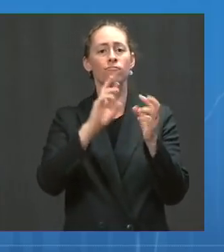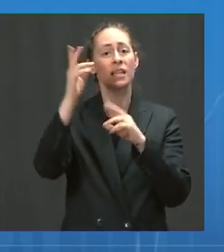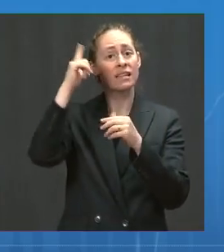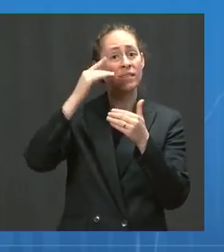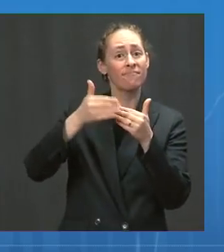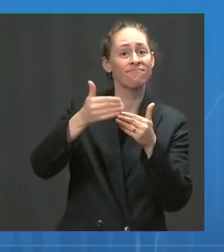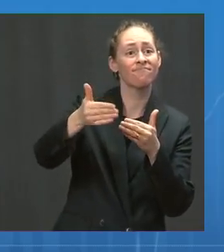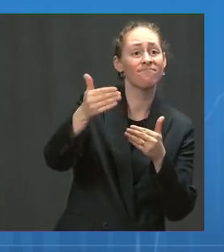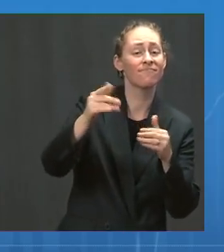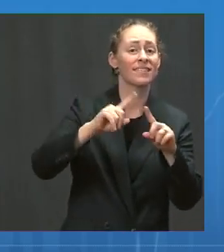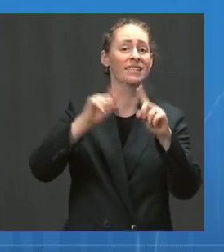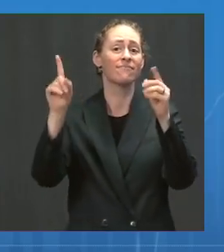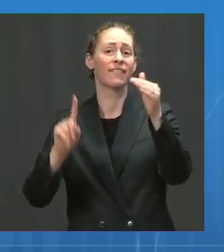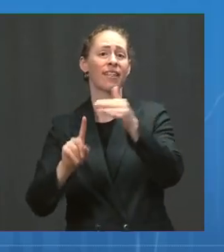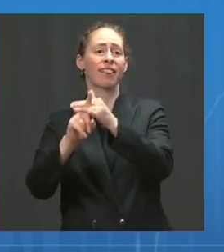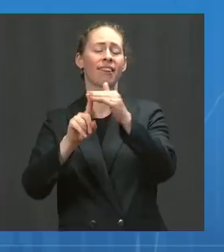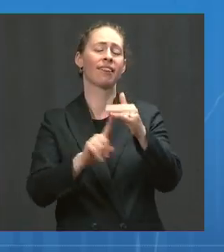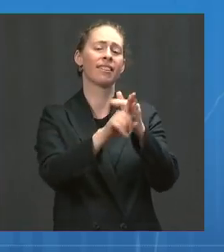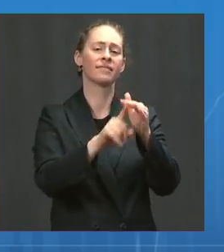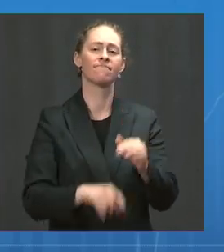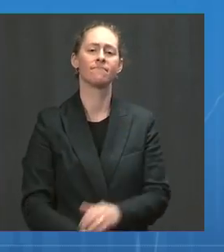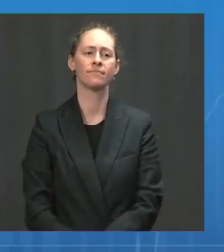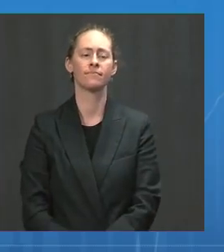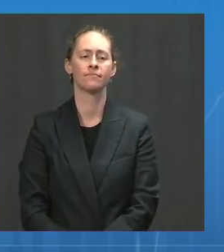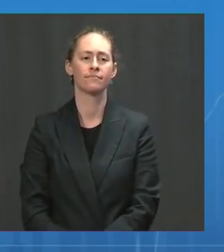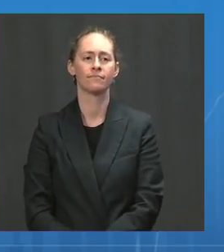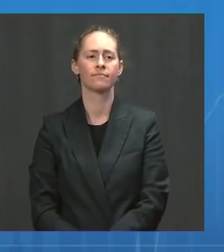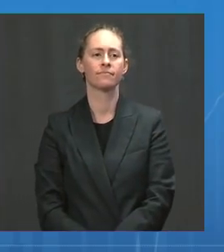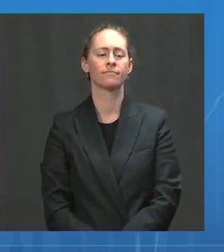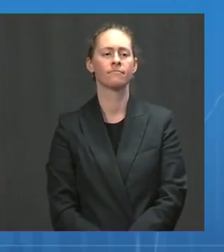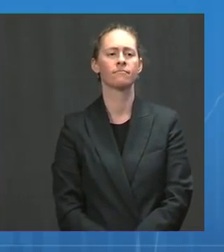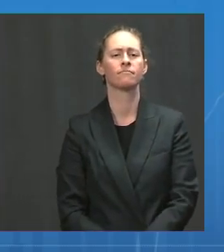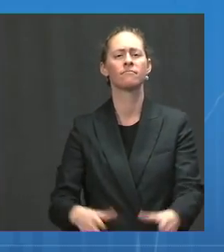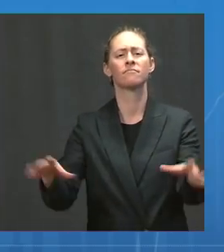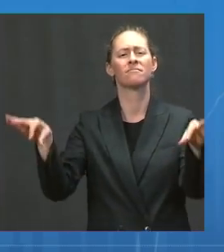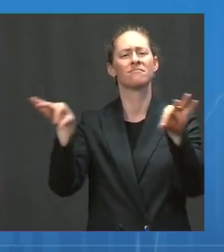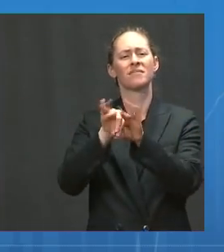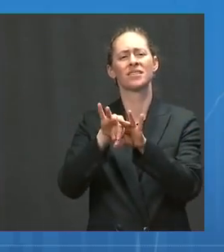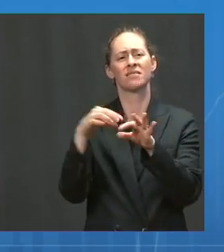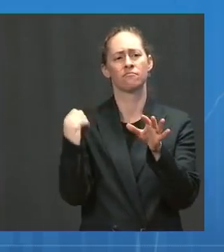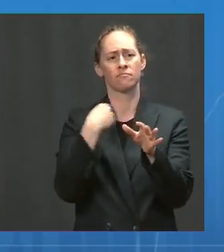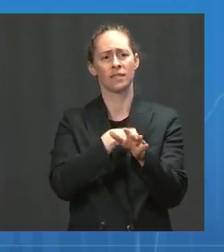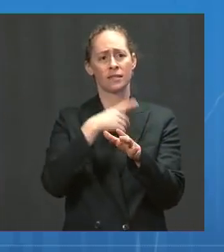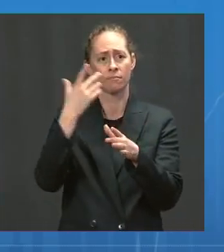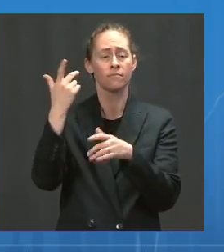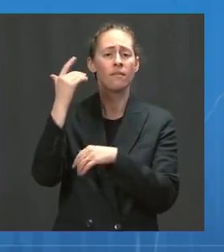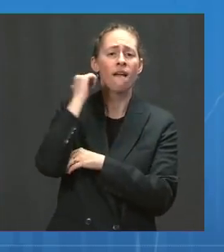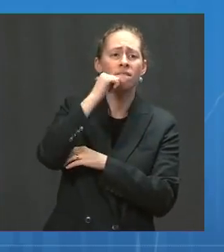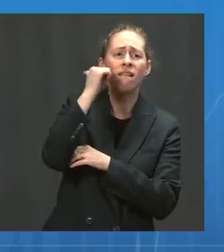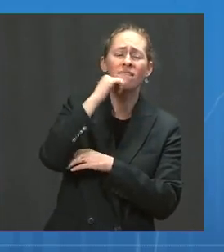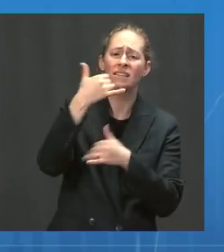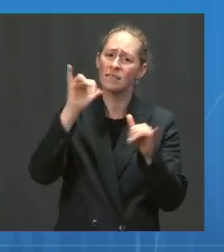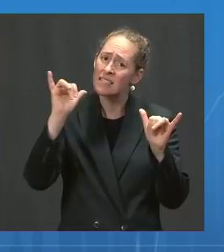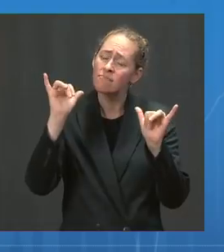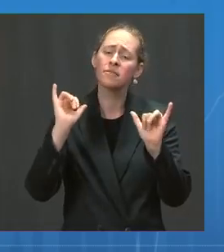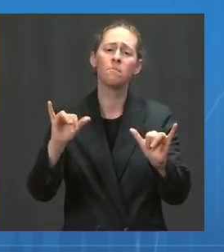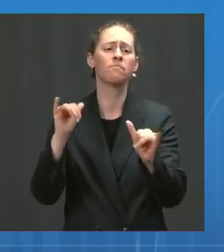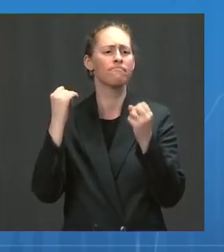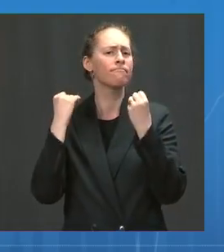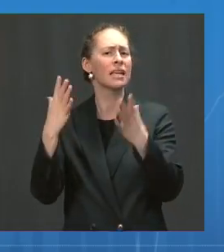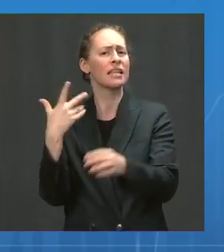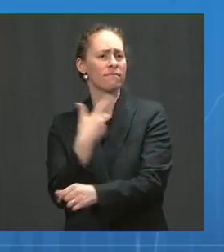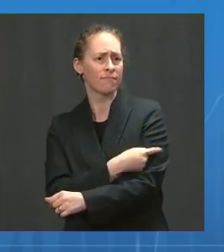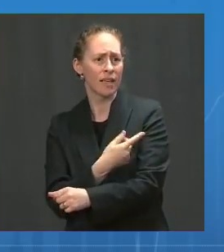First and foremost, we continue to vaccinate hundreds of thousands of new people each day, meeting unvaccinated